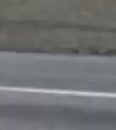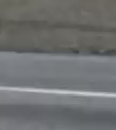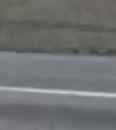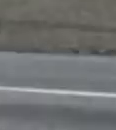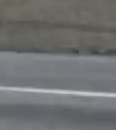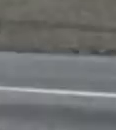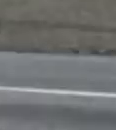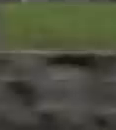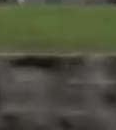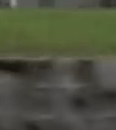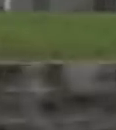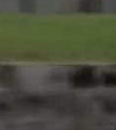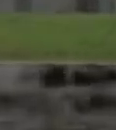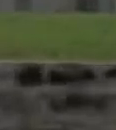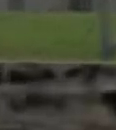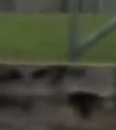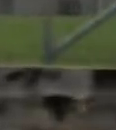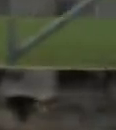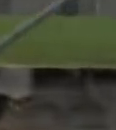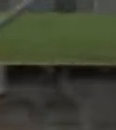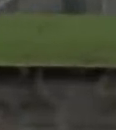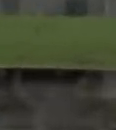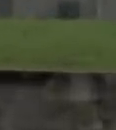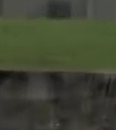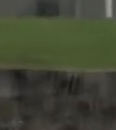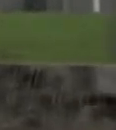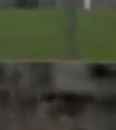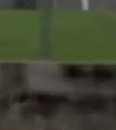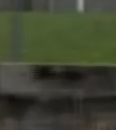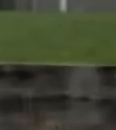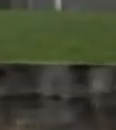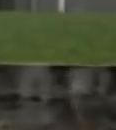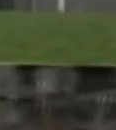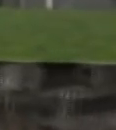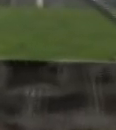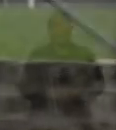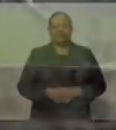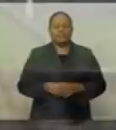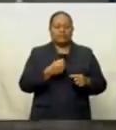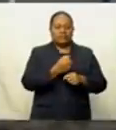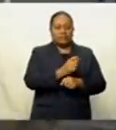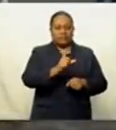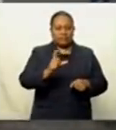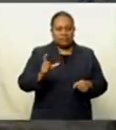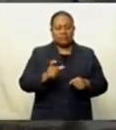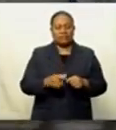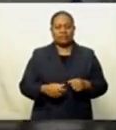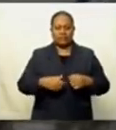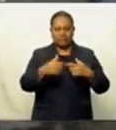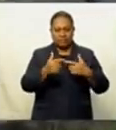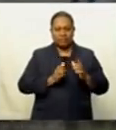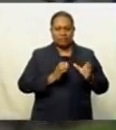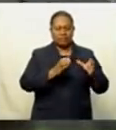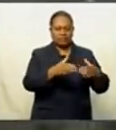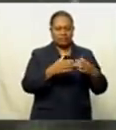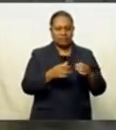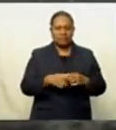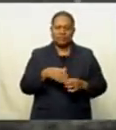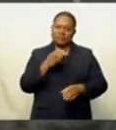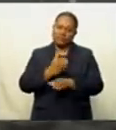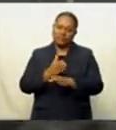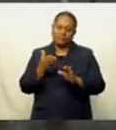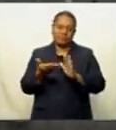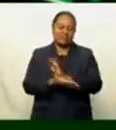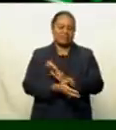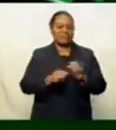increase in raw material and logistic costs. The FMF Group falls under the essential category and is operating under COVID